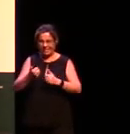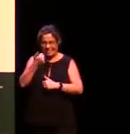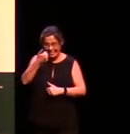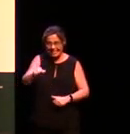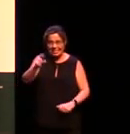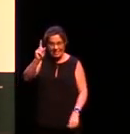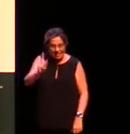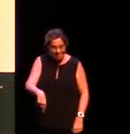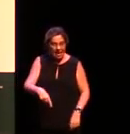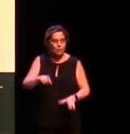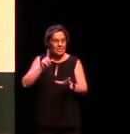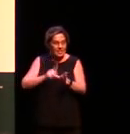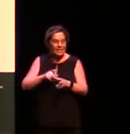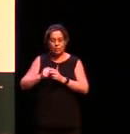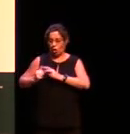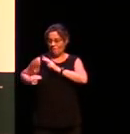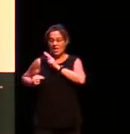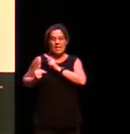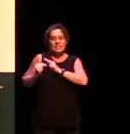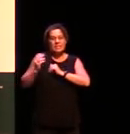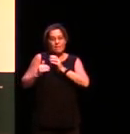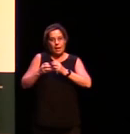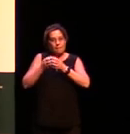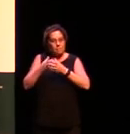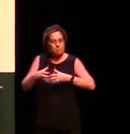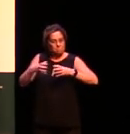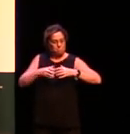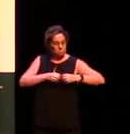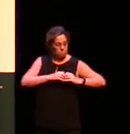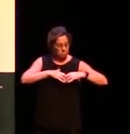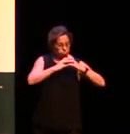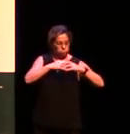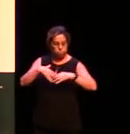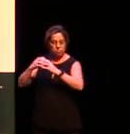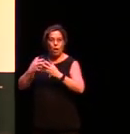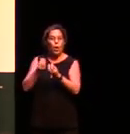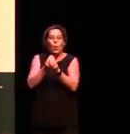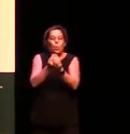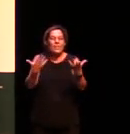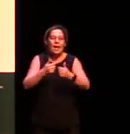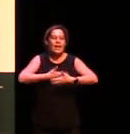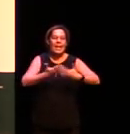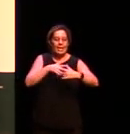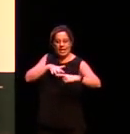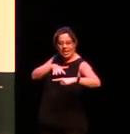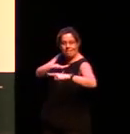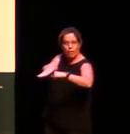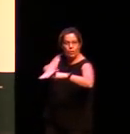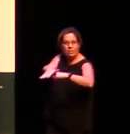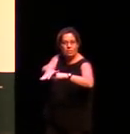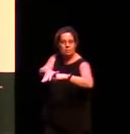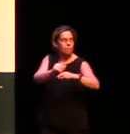the world and so they form a sort of natural laboratory of sorts for us to see interesting ways in which languages